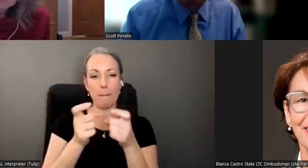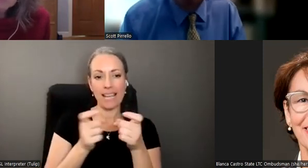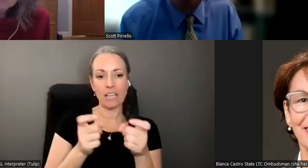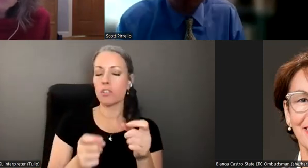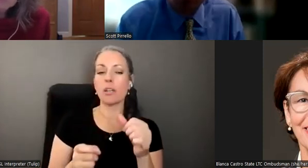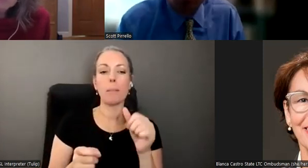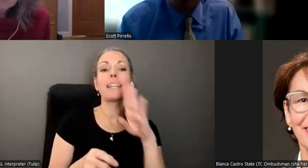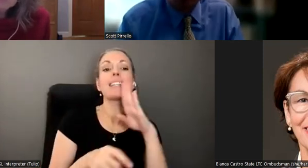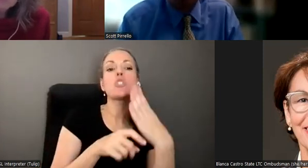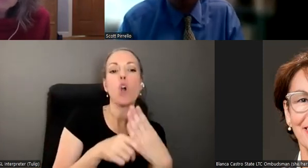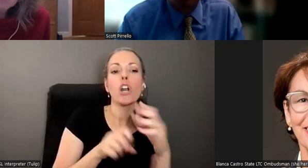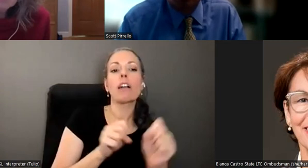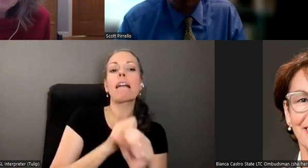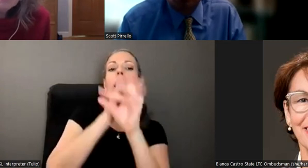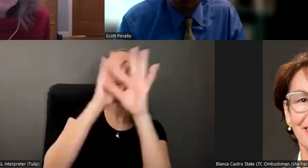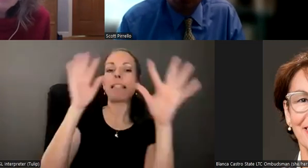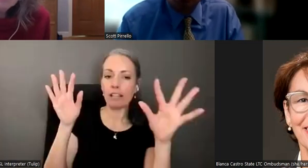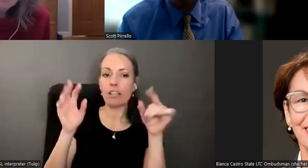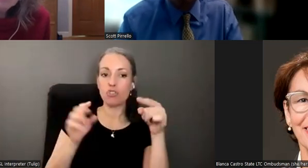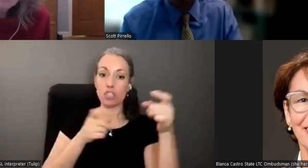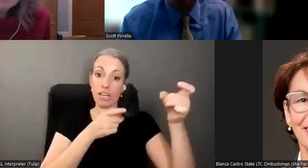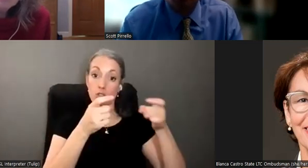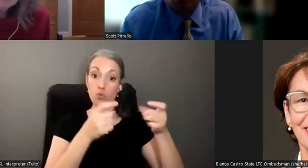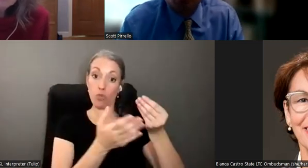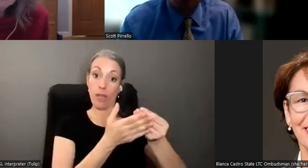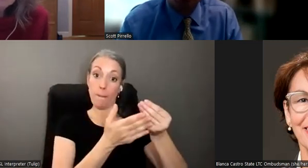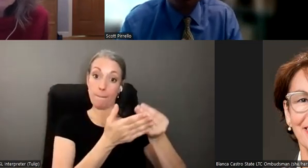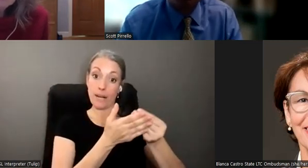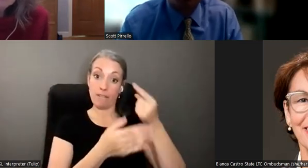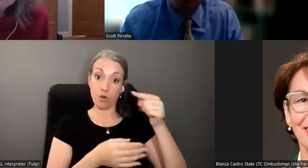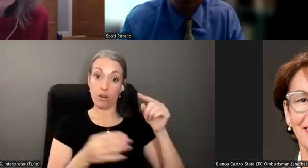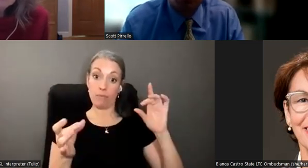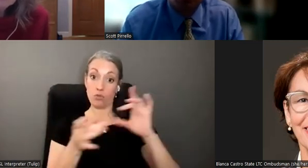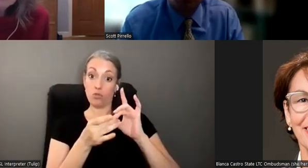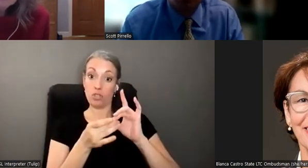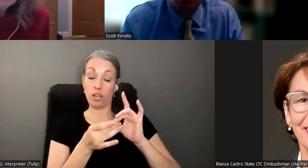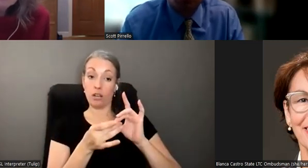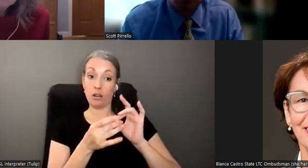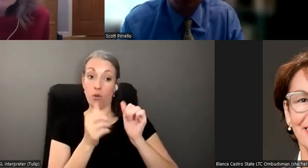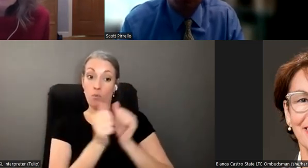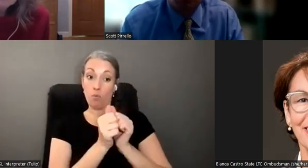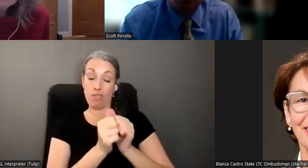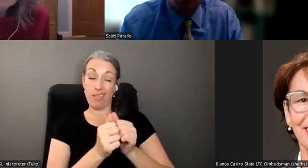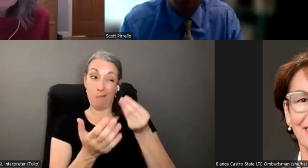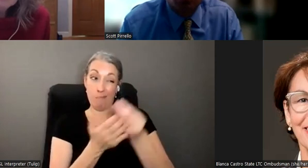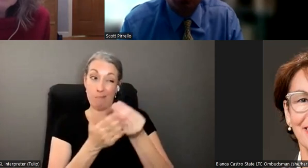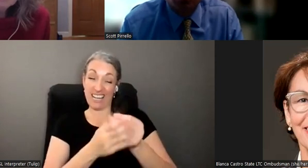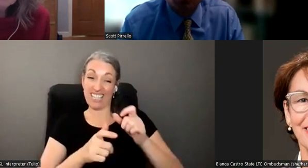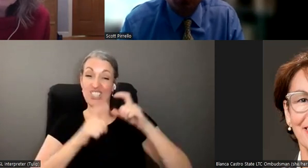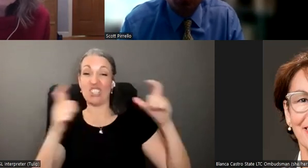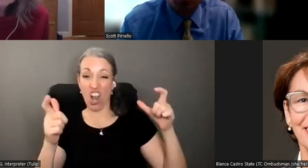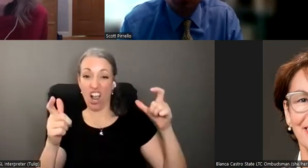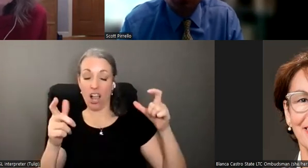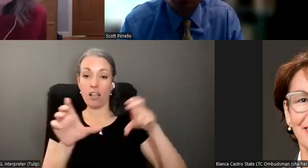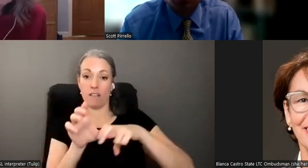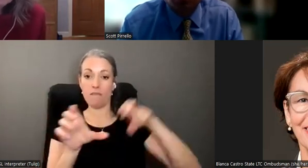is clearly, um, you know, controlling the finances, associating, uh, large sums, pulling out of the account